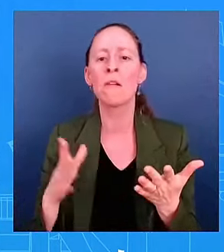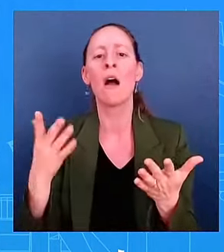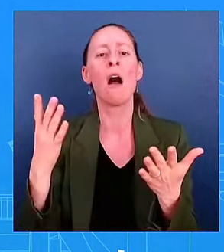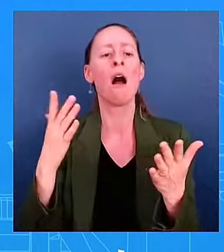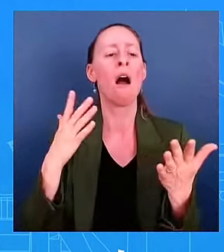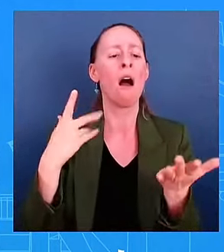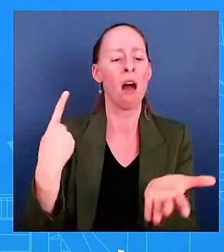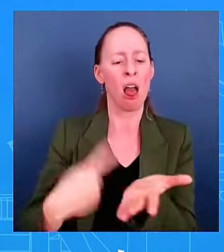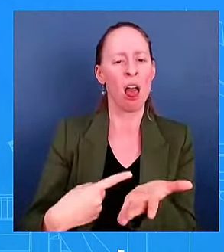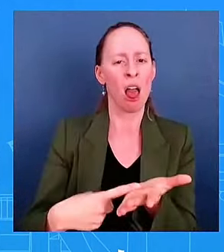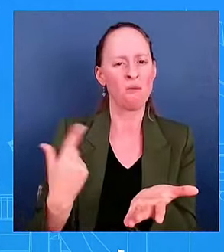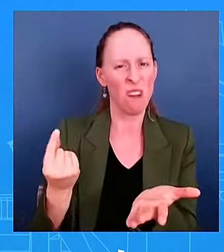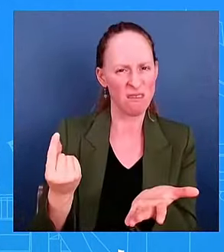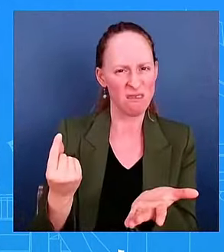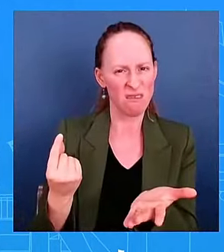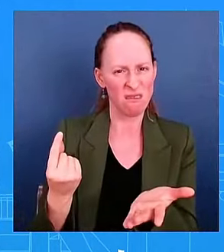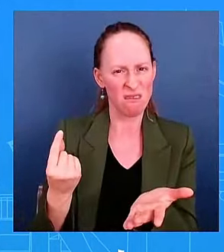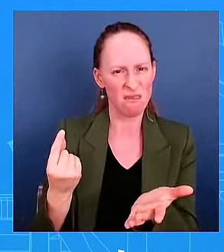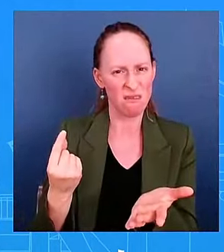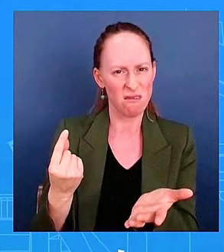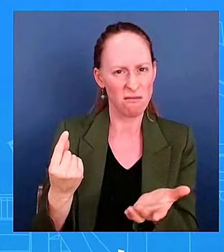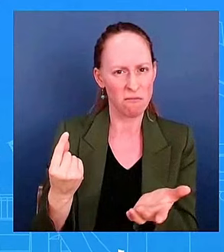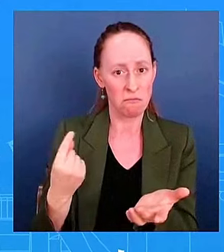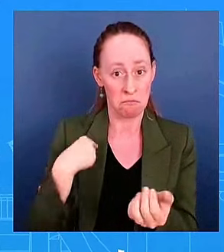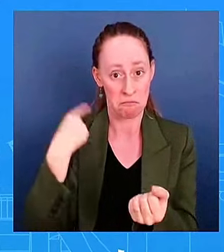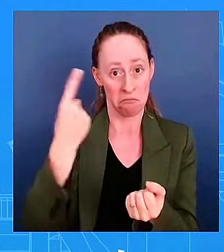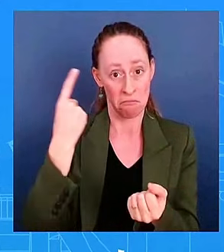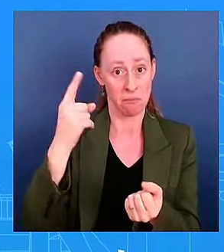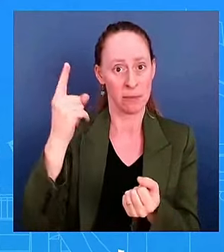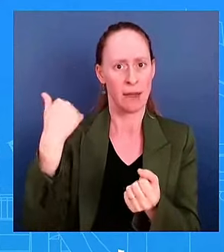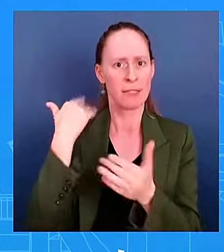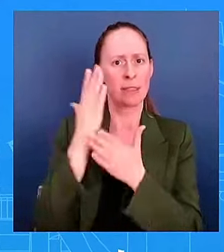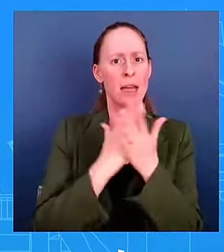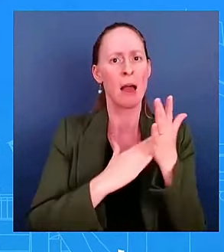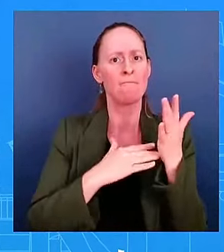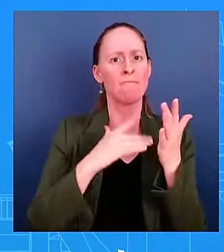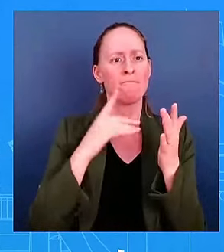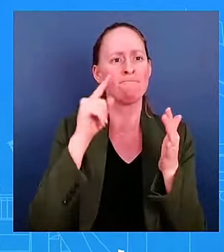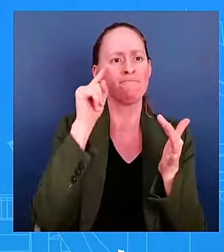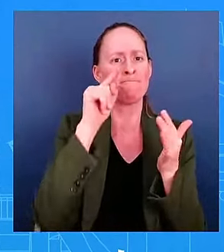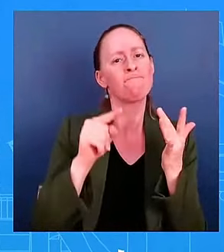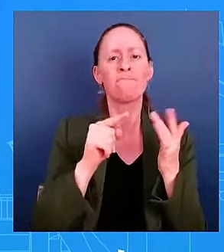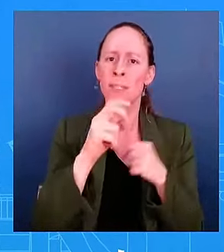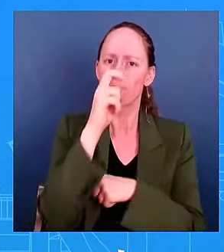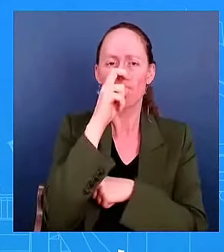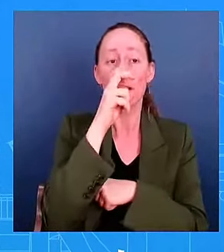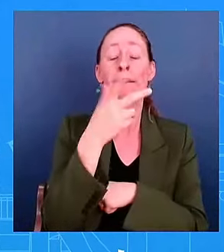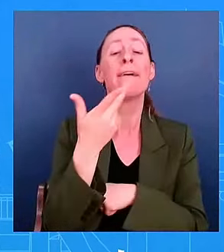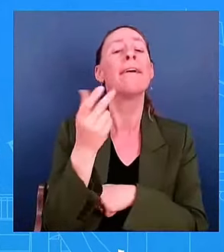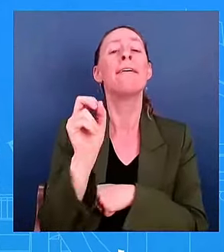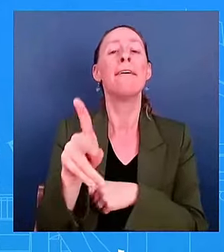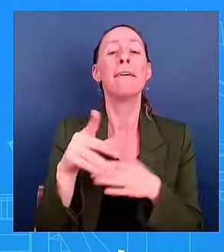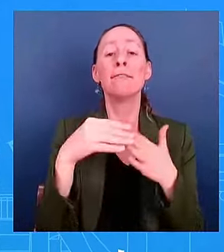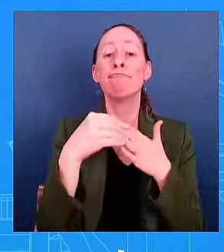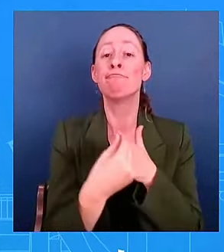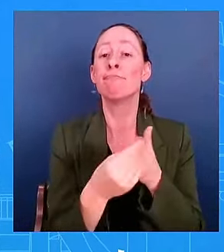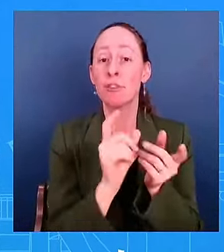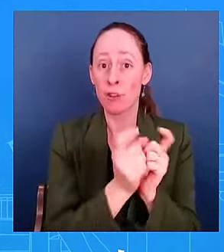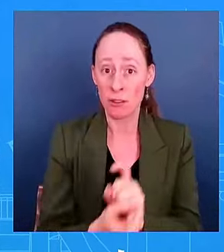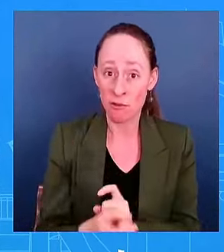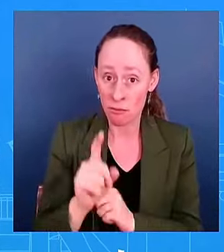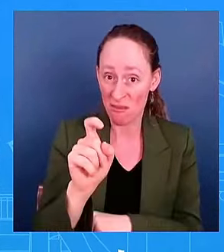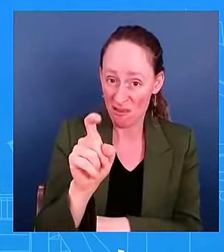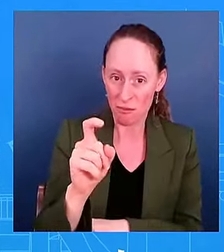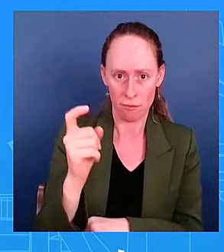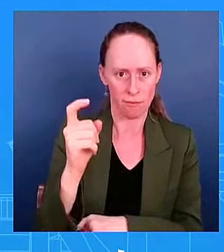is willing to go. So, two questions on that. Would the U.S. be willing to alleviate sanctions? And is there any